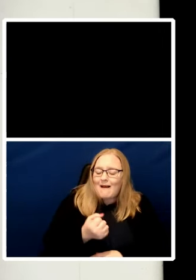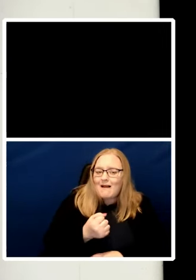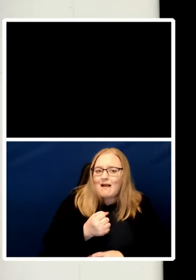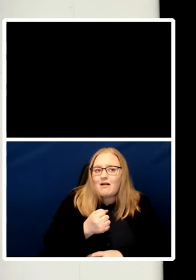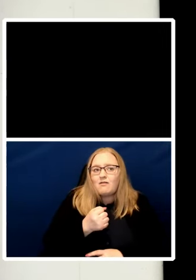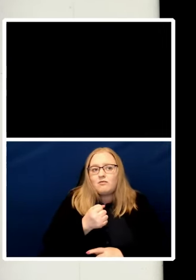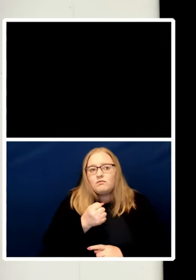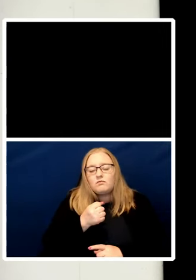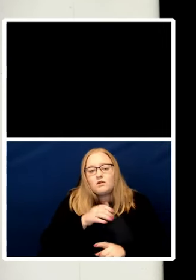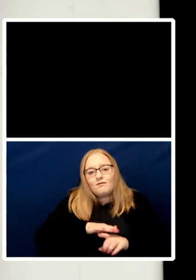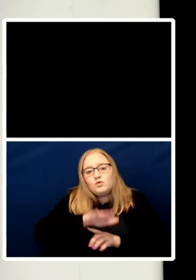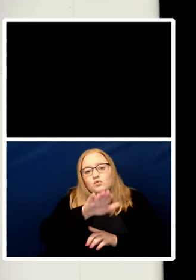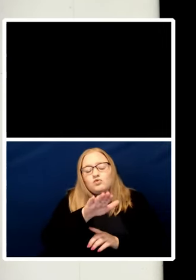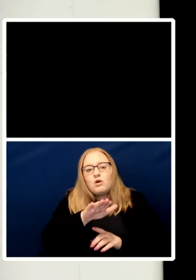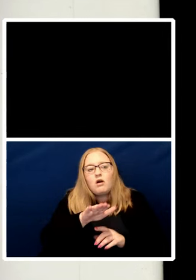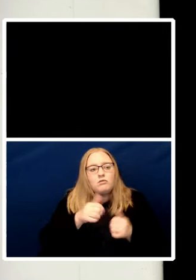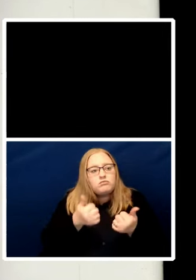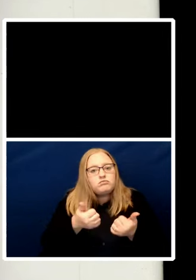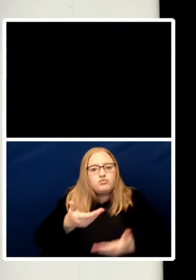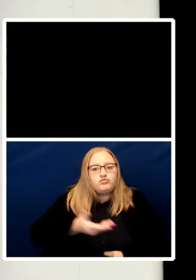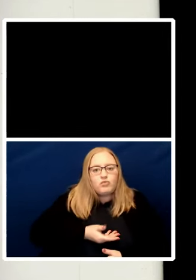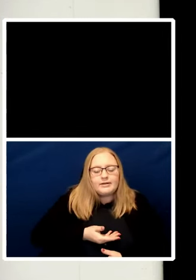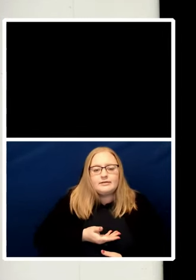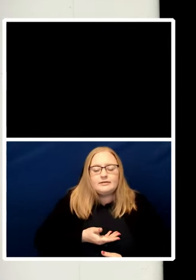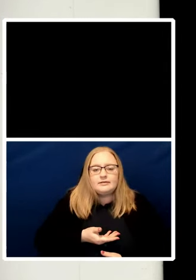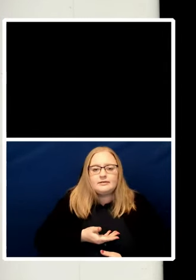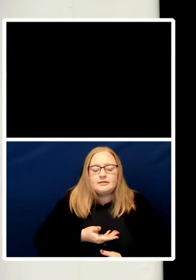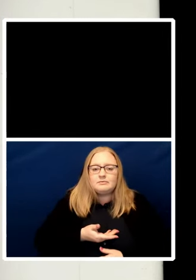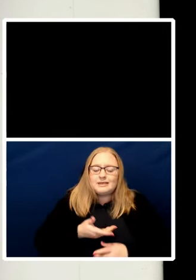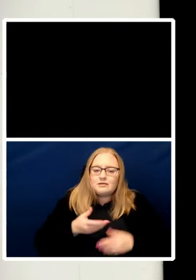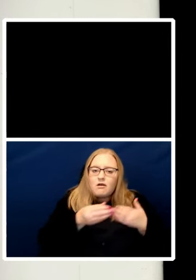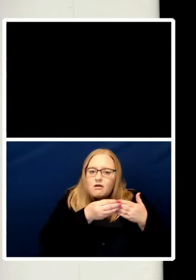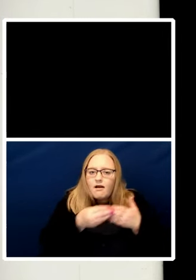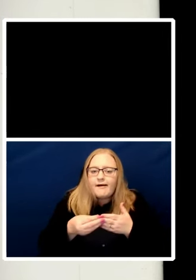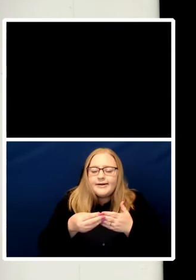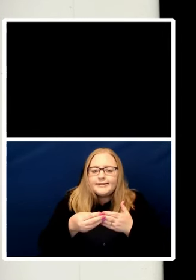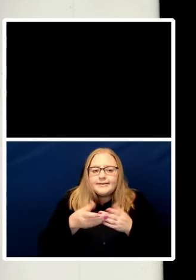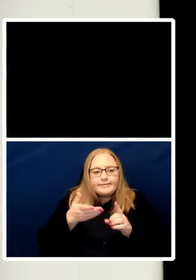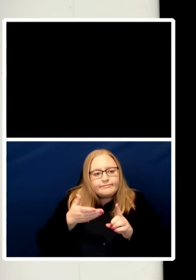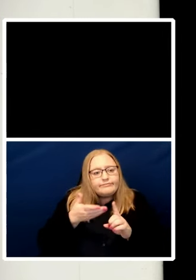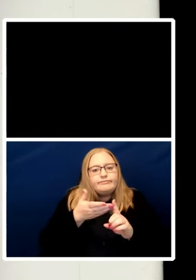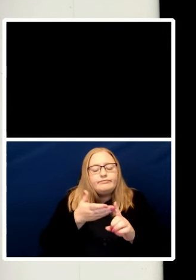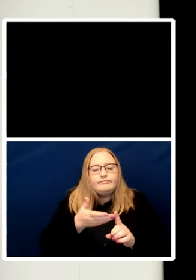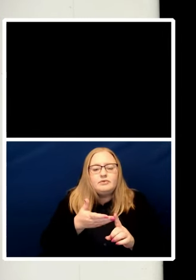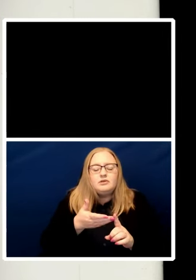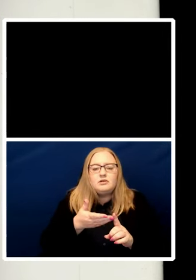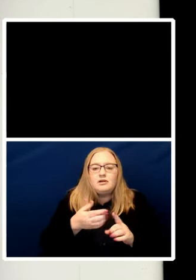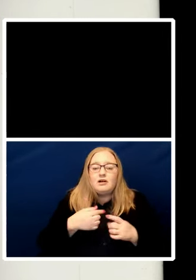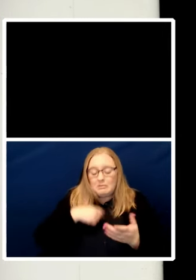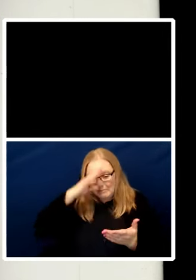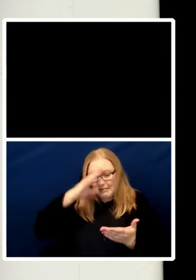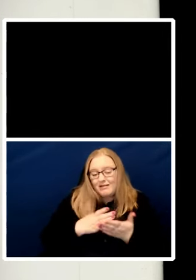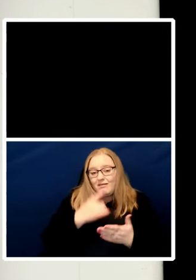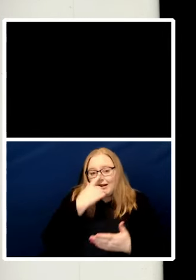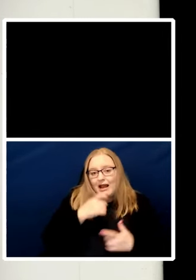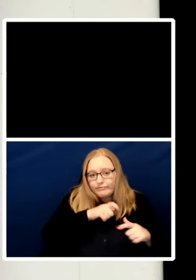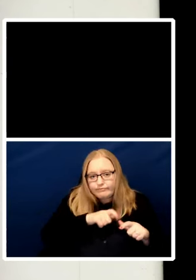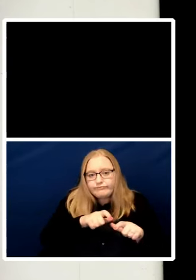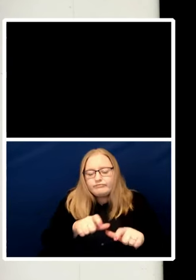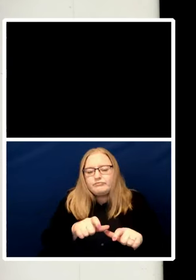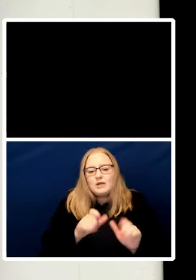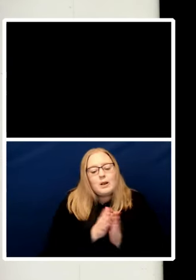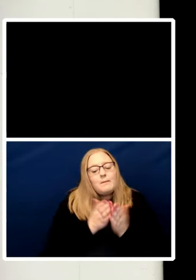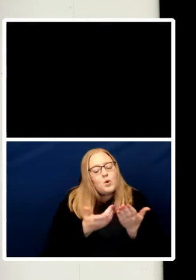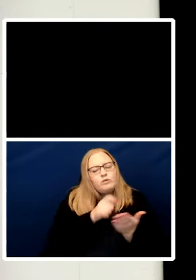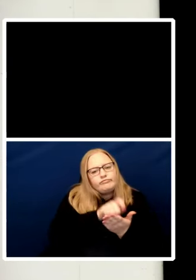I believe so. And this book is my contribution to that endeavour. There are